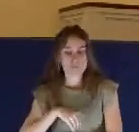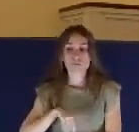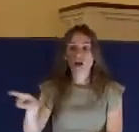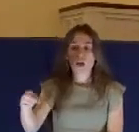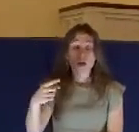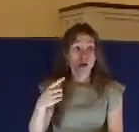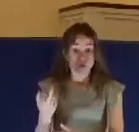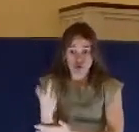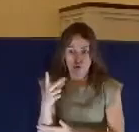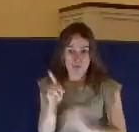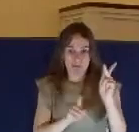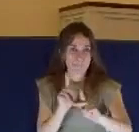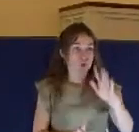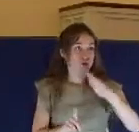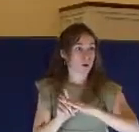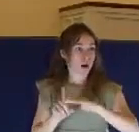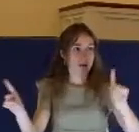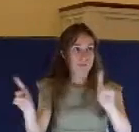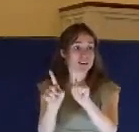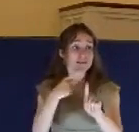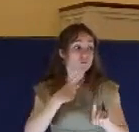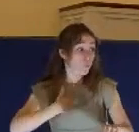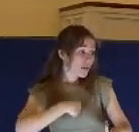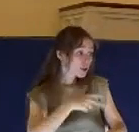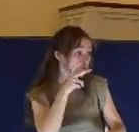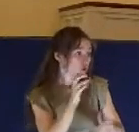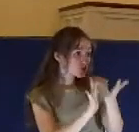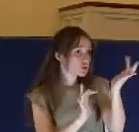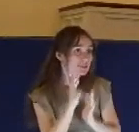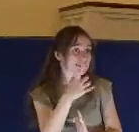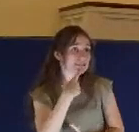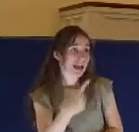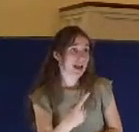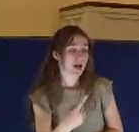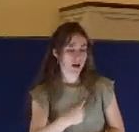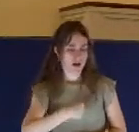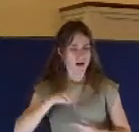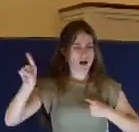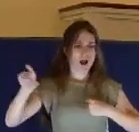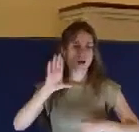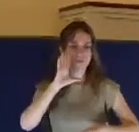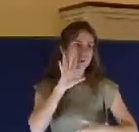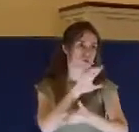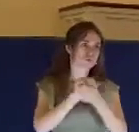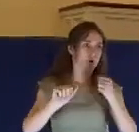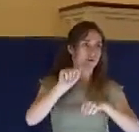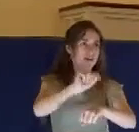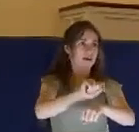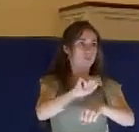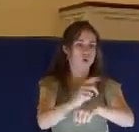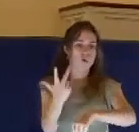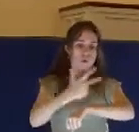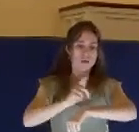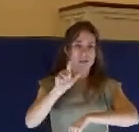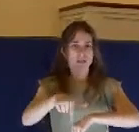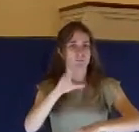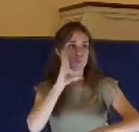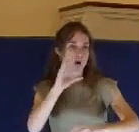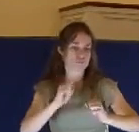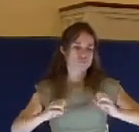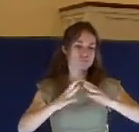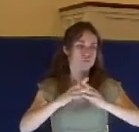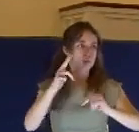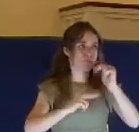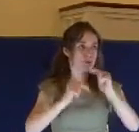is made with hands. And within three days, I will build another made without hands. And what they do here is they